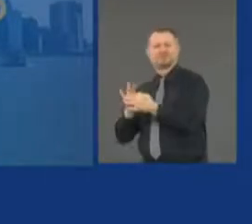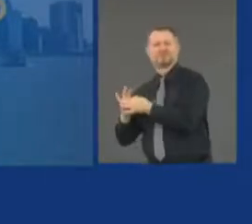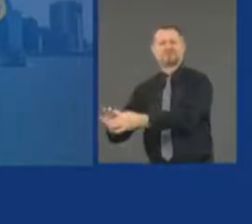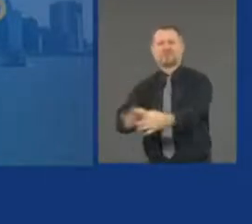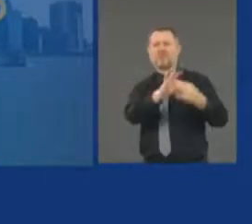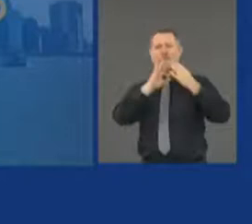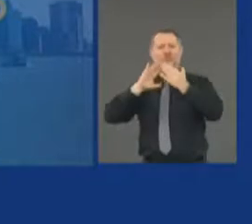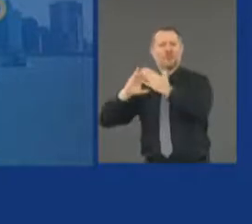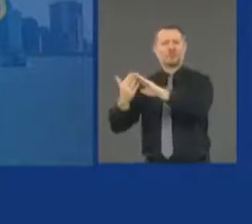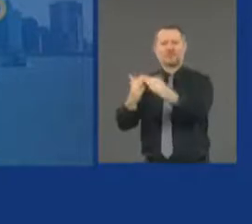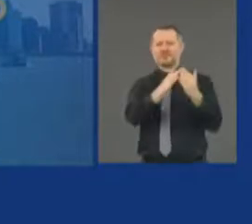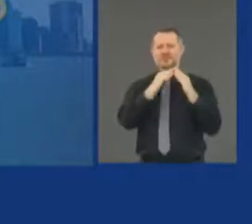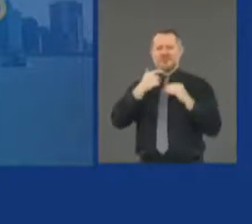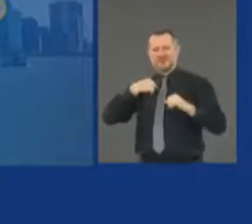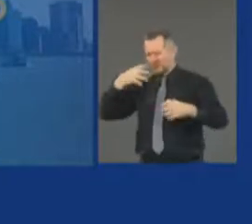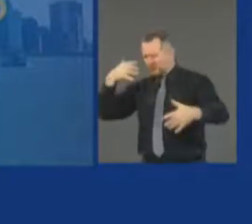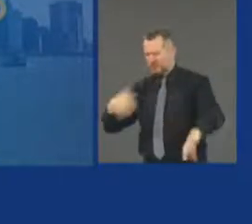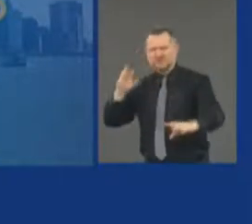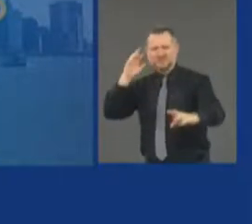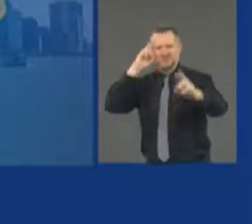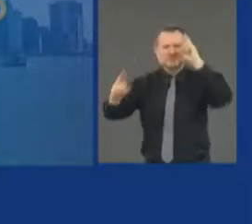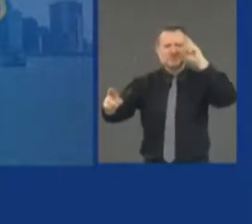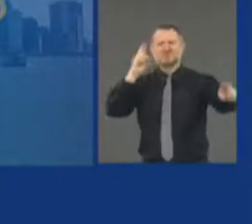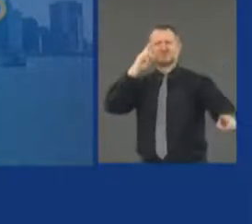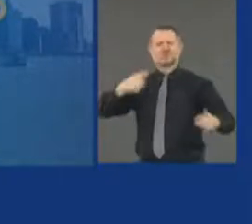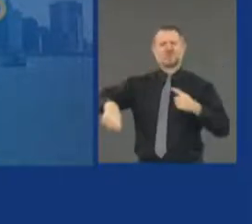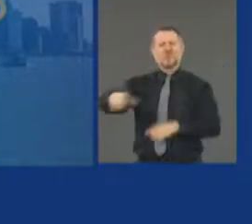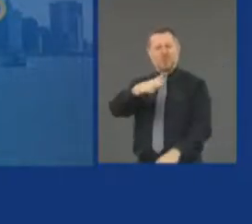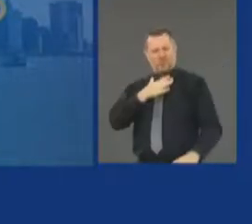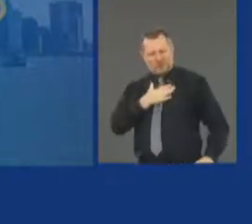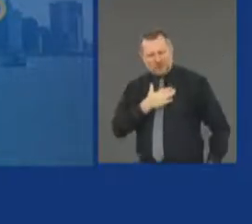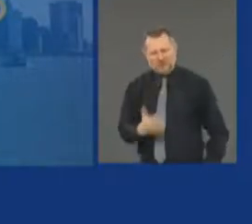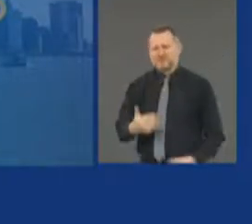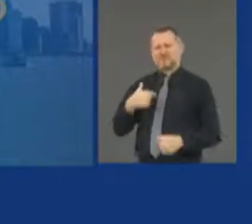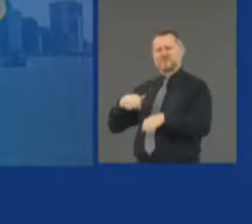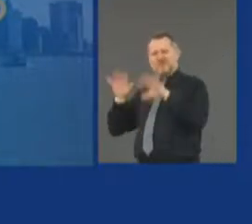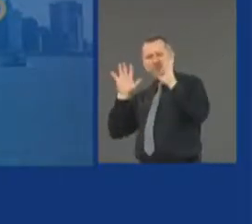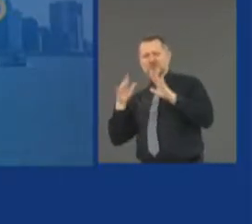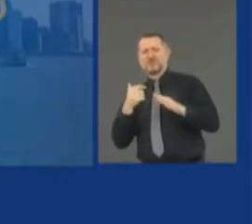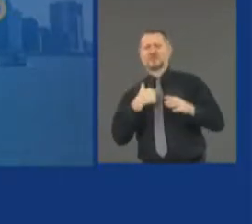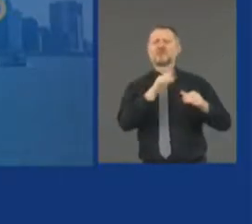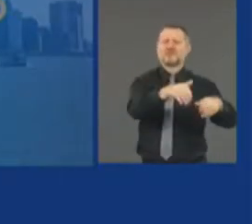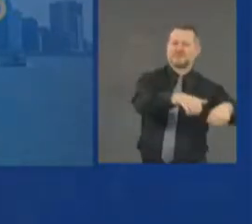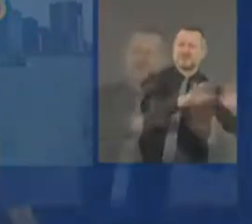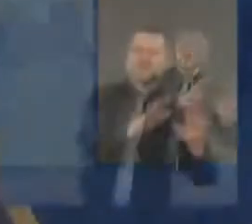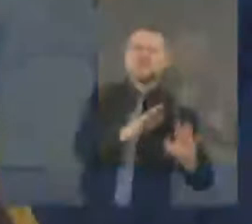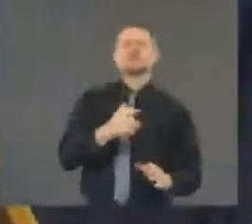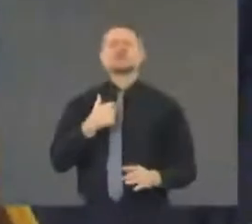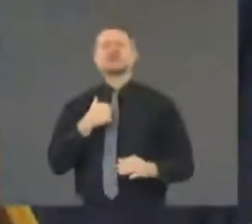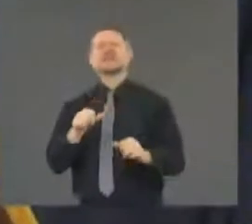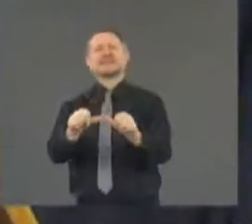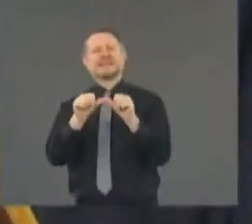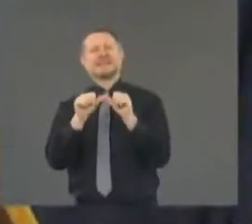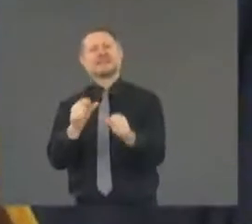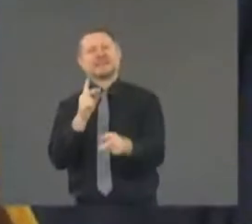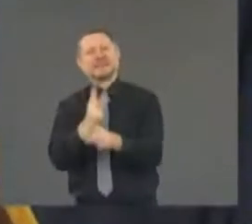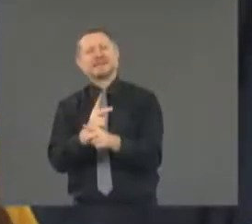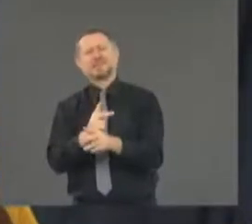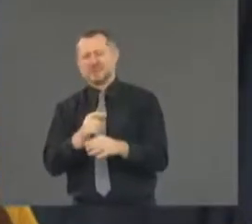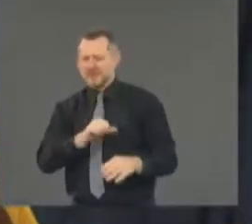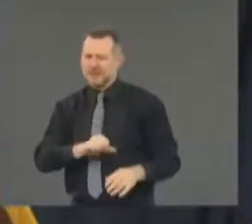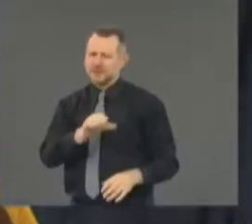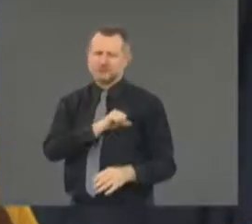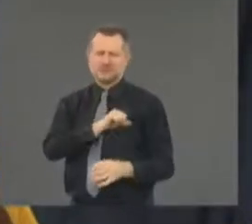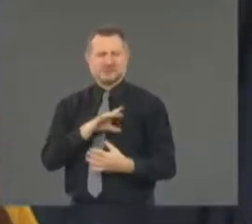another and the sacrifice we're willing to make for one another. Let's keep that spirit that we developed